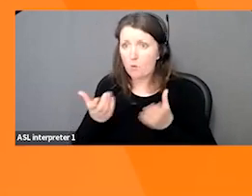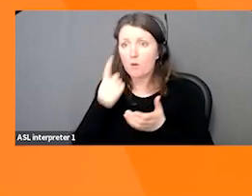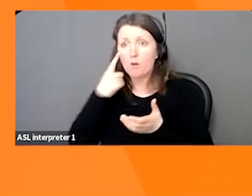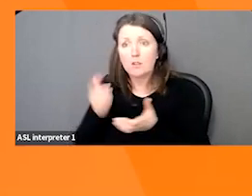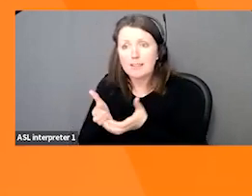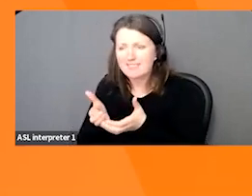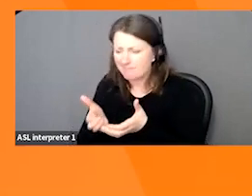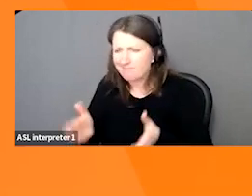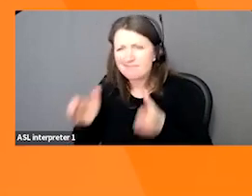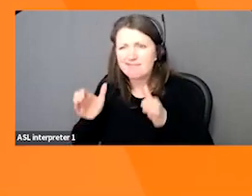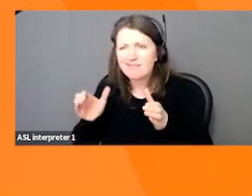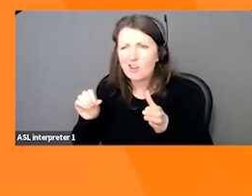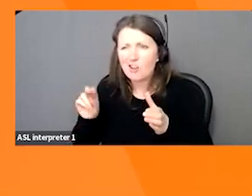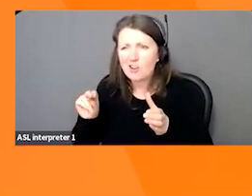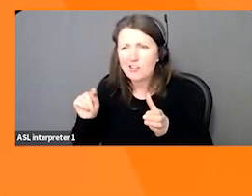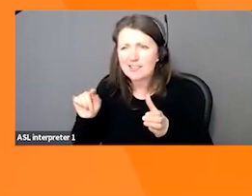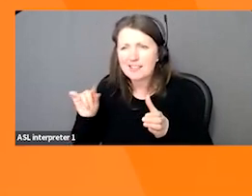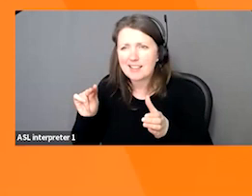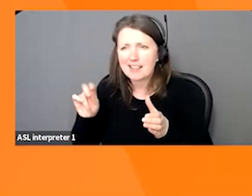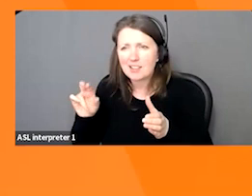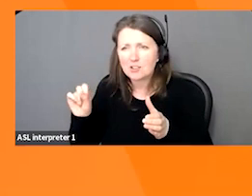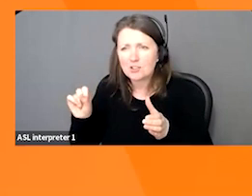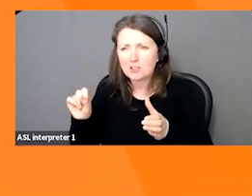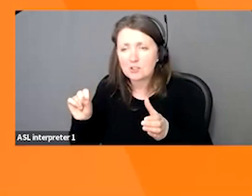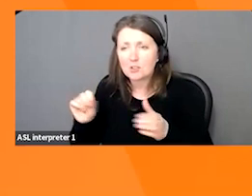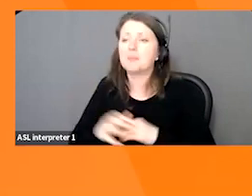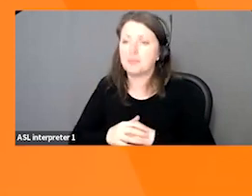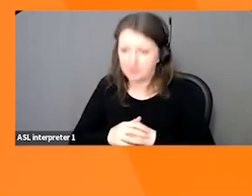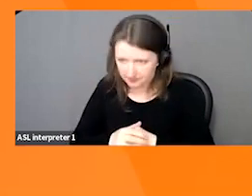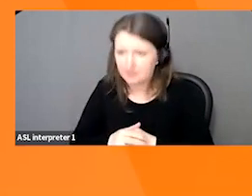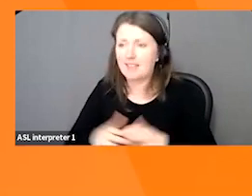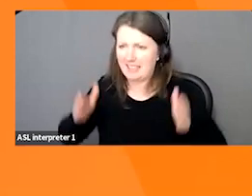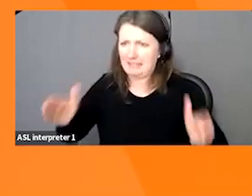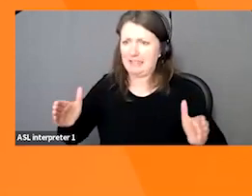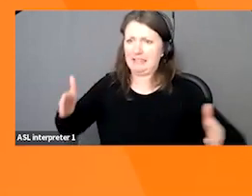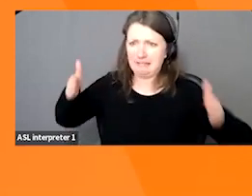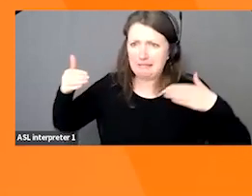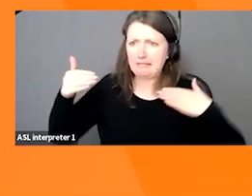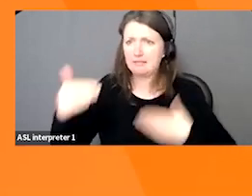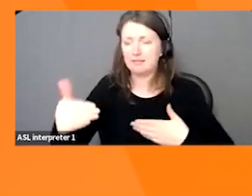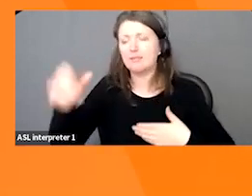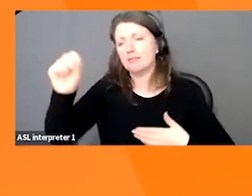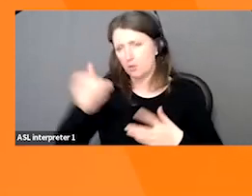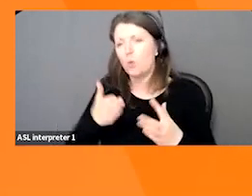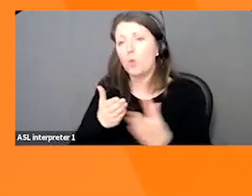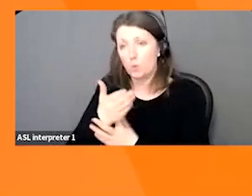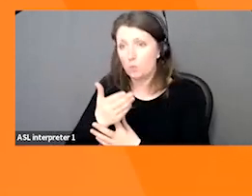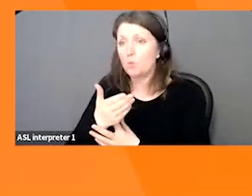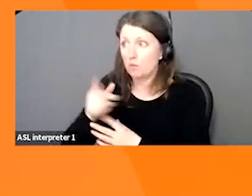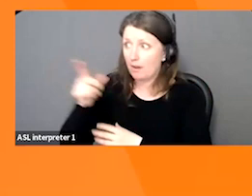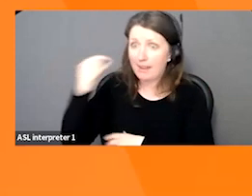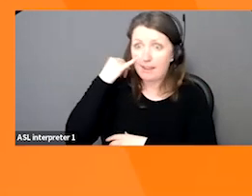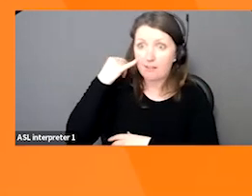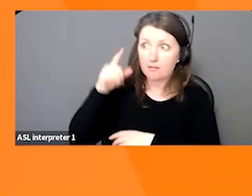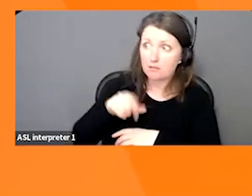It is if you're bringing it in overseas, either through a distribution network or a broker network, they may